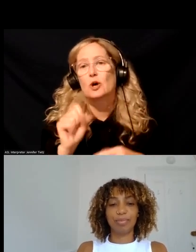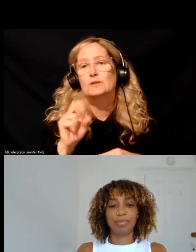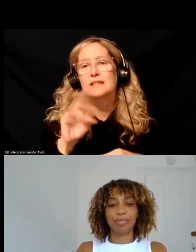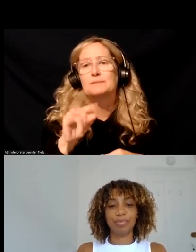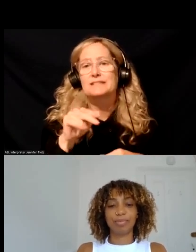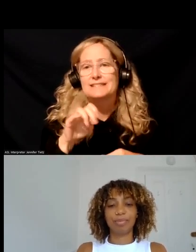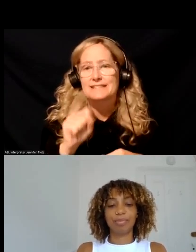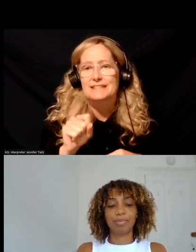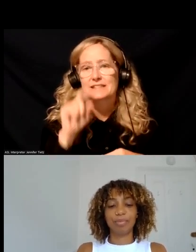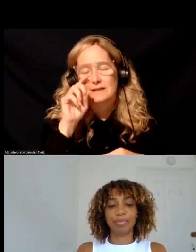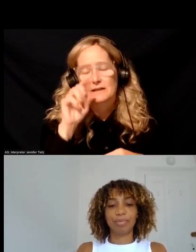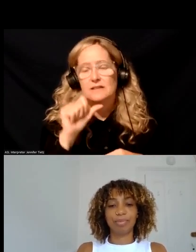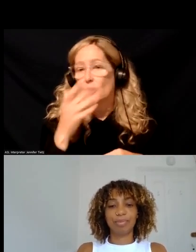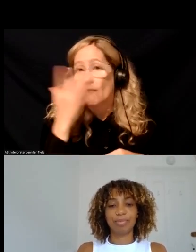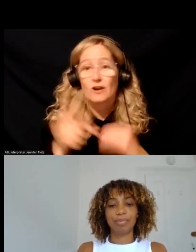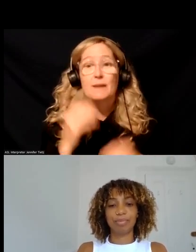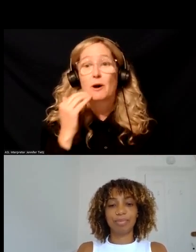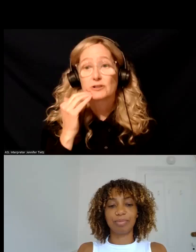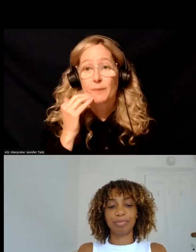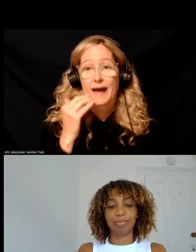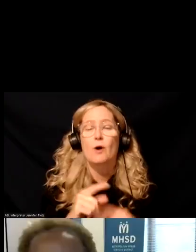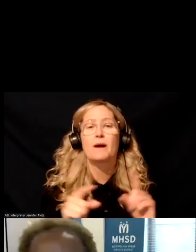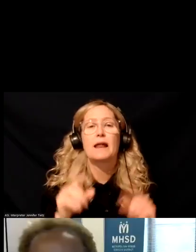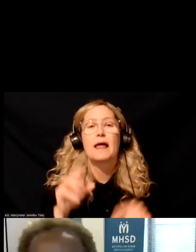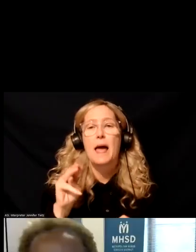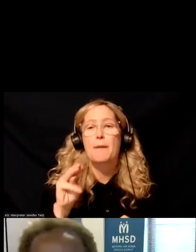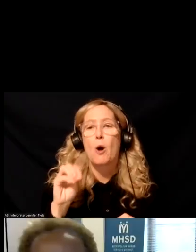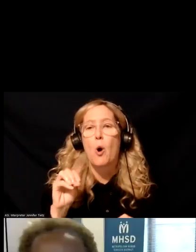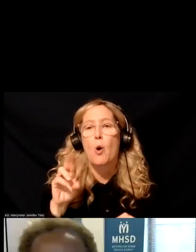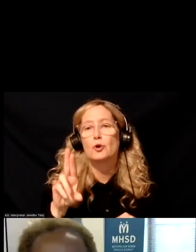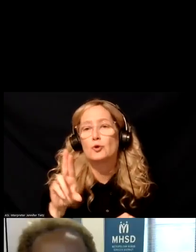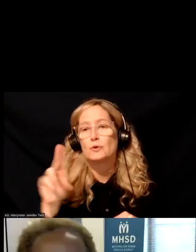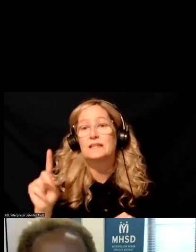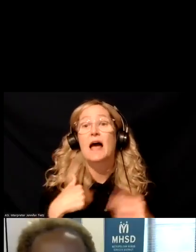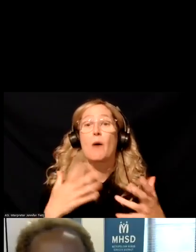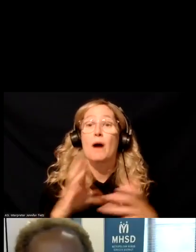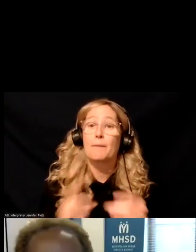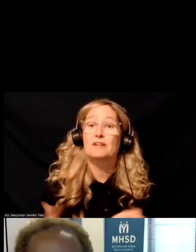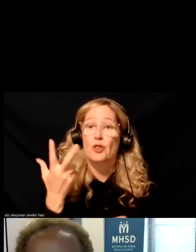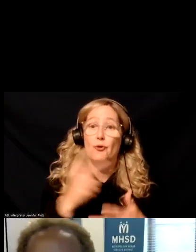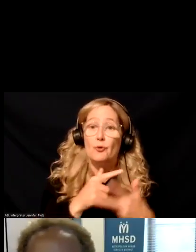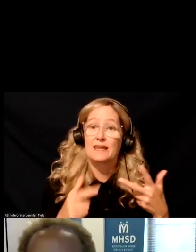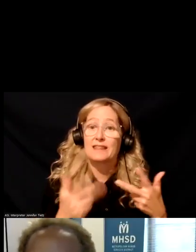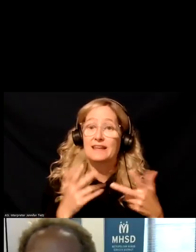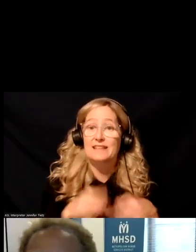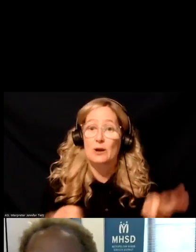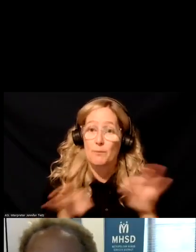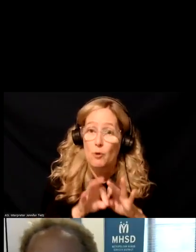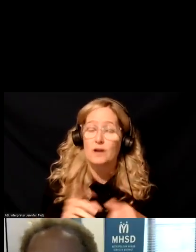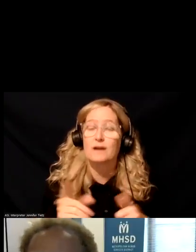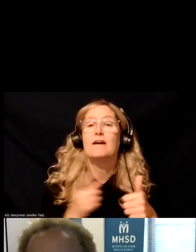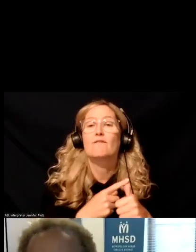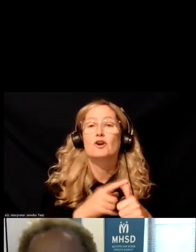tobacco use. Uh, but in the context of, um, MOUD, just three things I want to mention, uh, that are important and relevant. First of all,